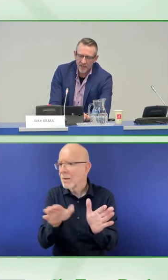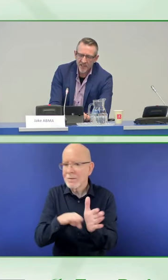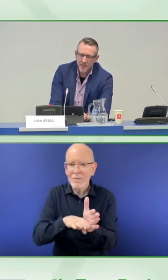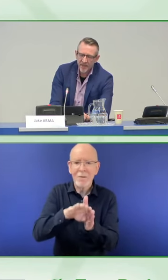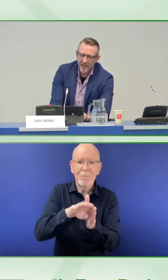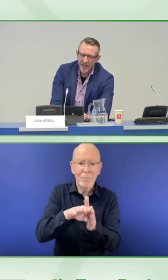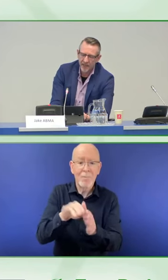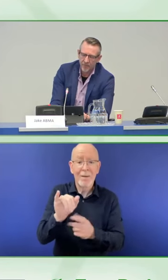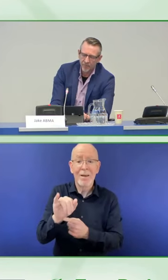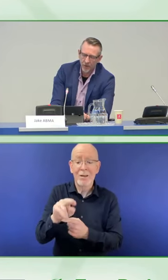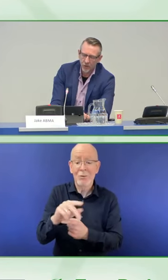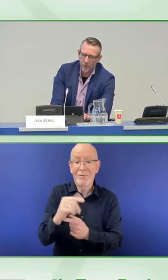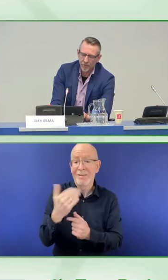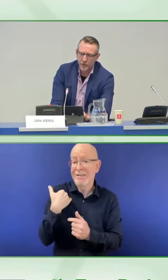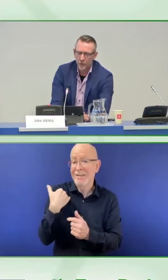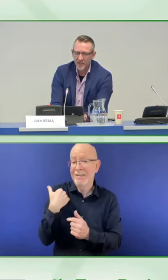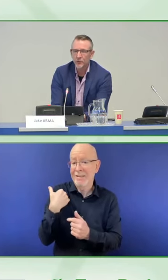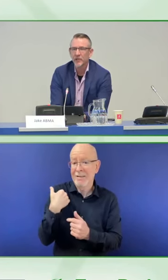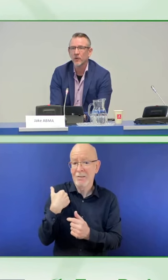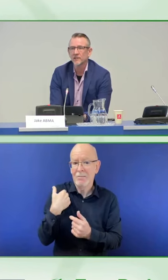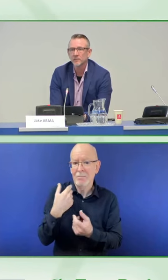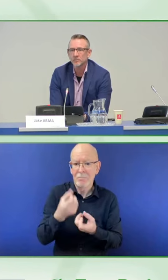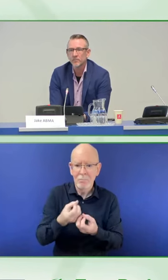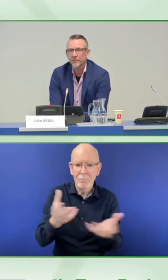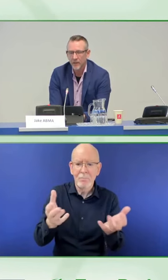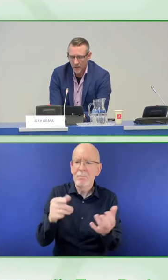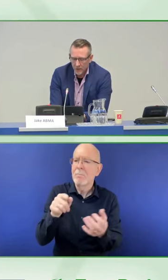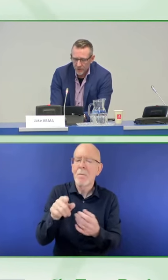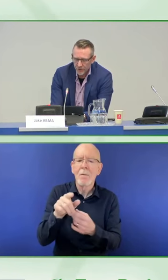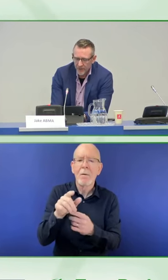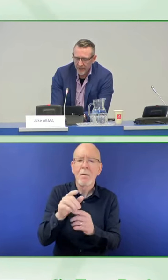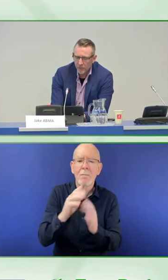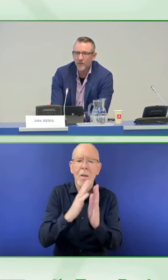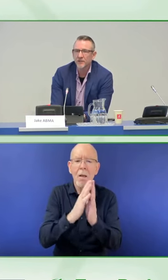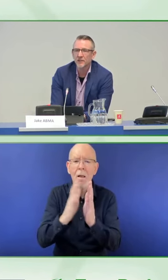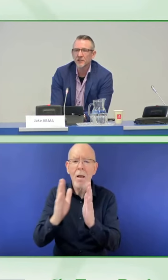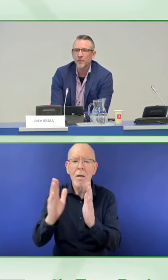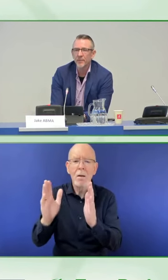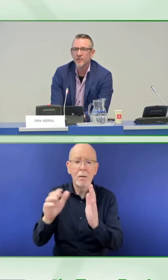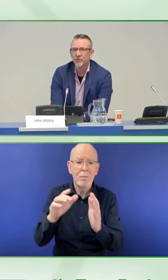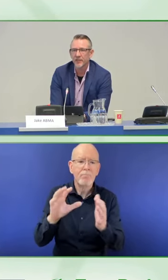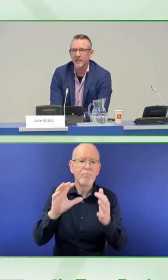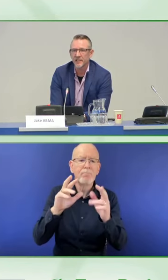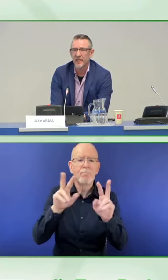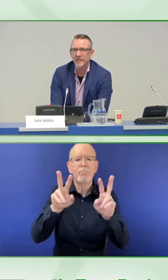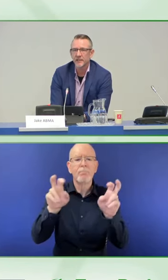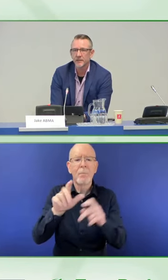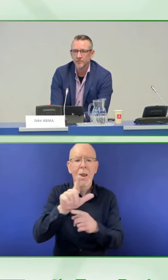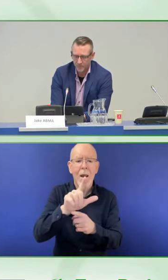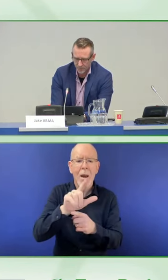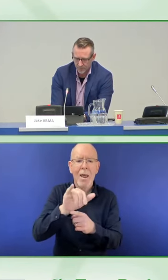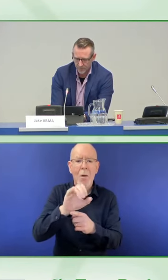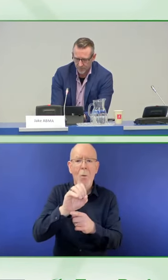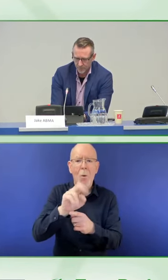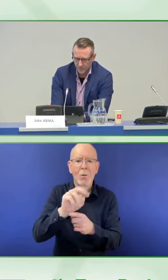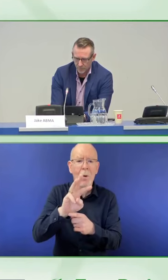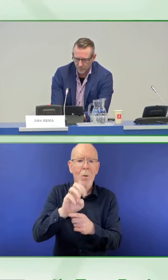Since the beginning of 2021, together with the Dutch payments organization,